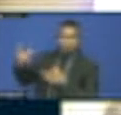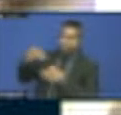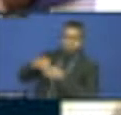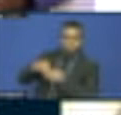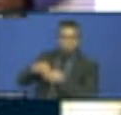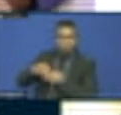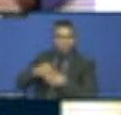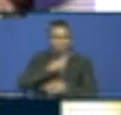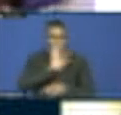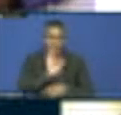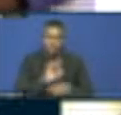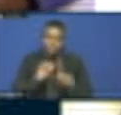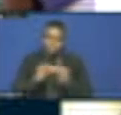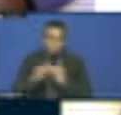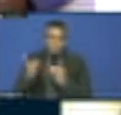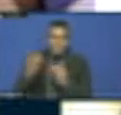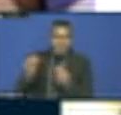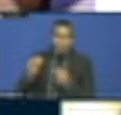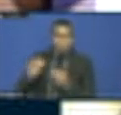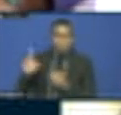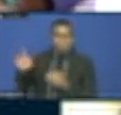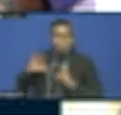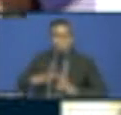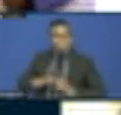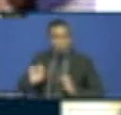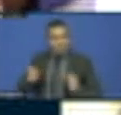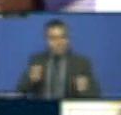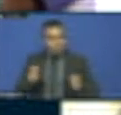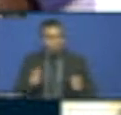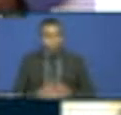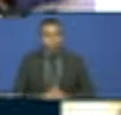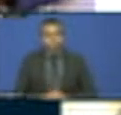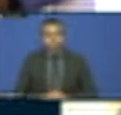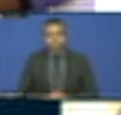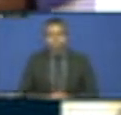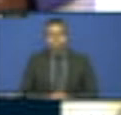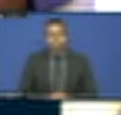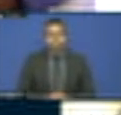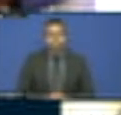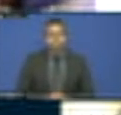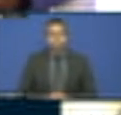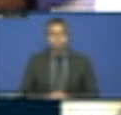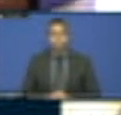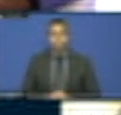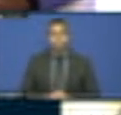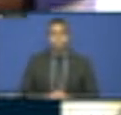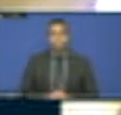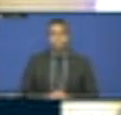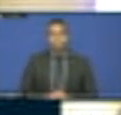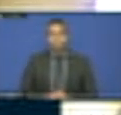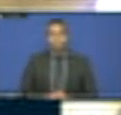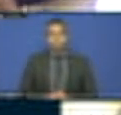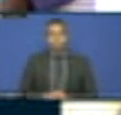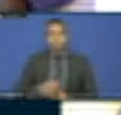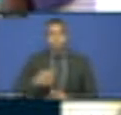congratulate the minister and the government of Zimbabwe for their landmark legislation on women empowerment. My